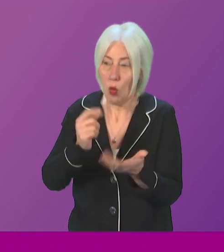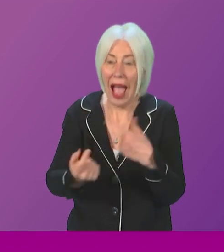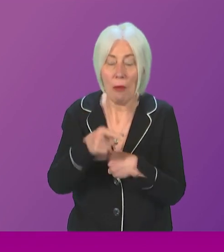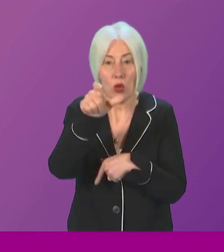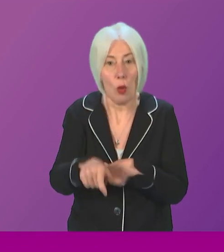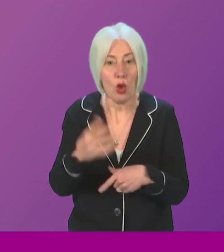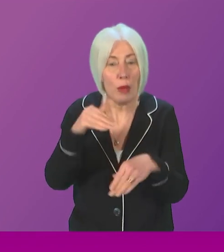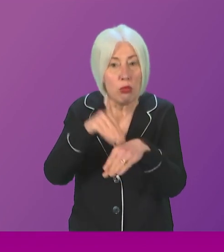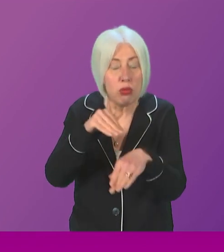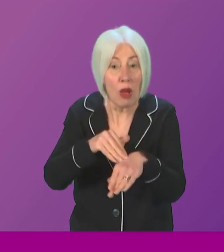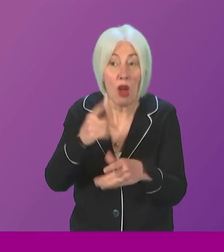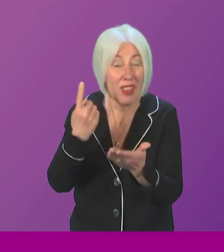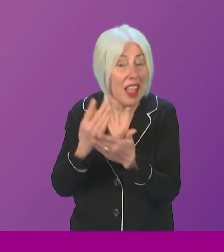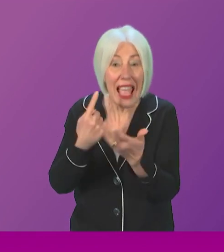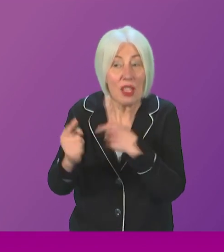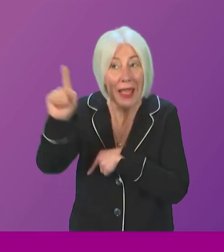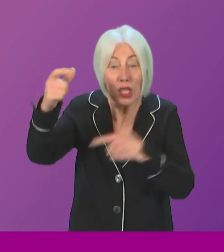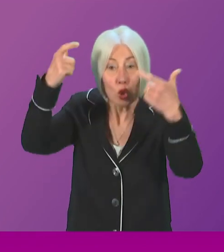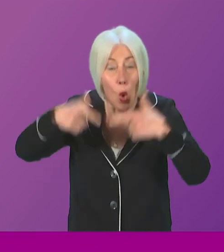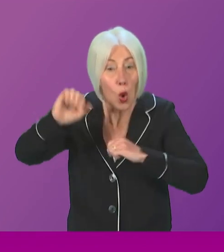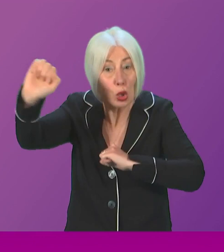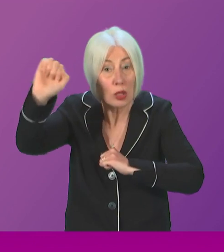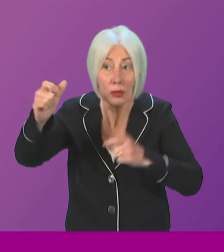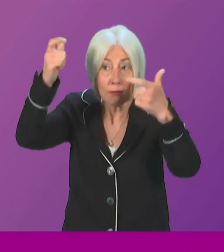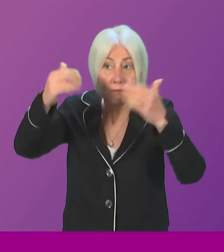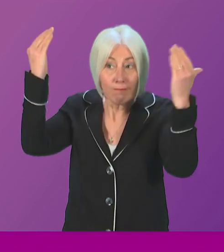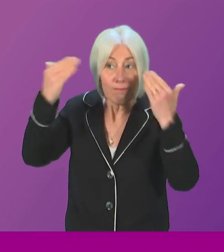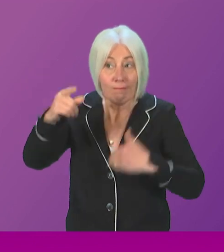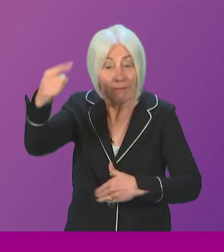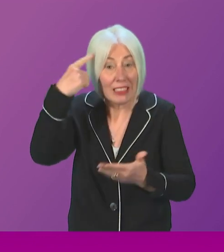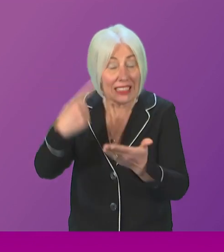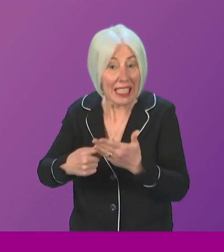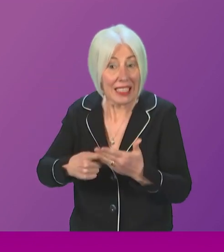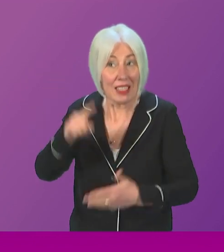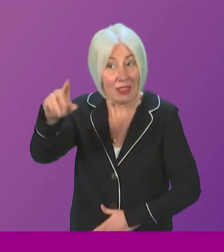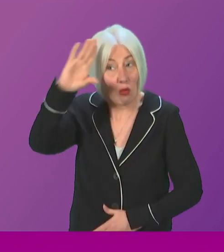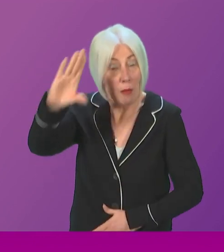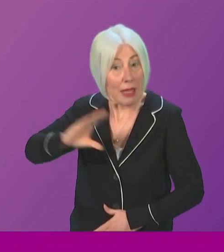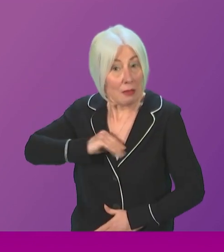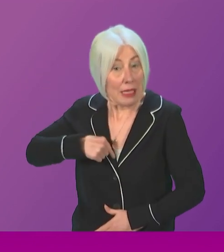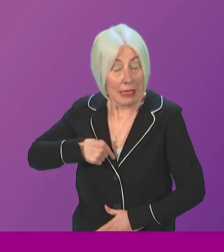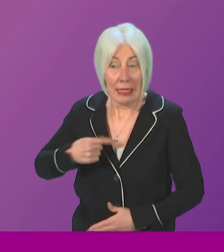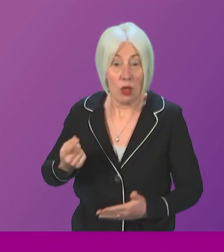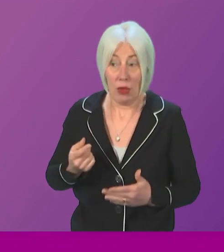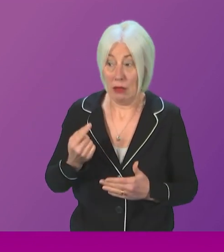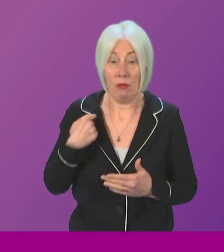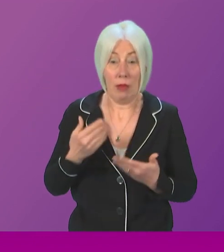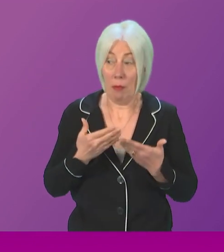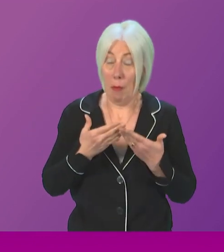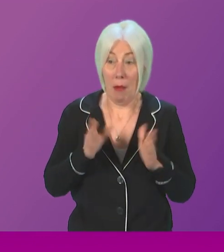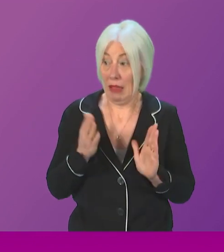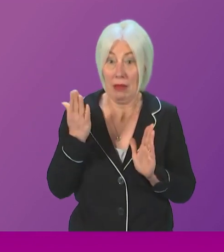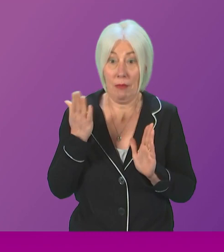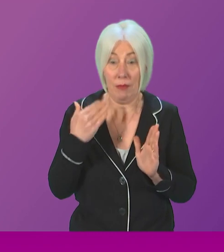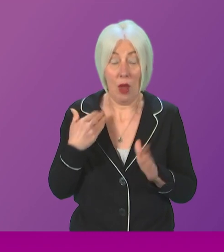for the independent courts and the independent judiciary. The Lord President reminded me of that when he made some remarks on the public record